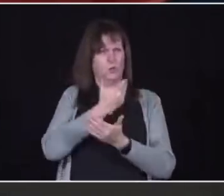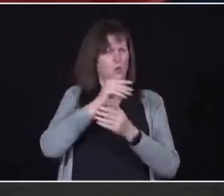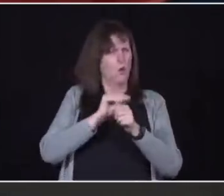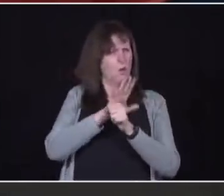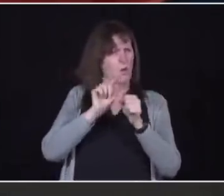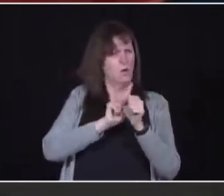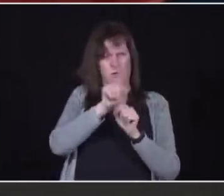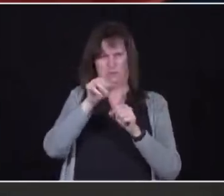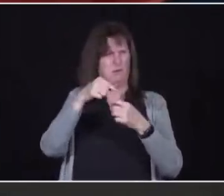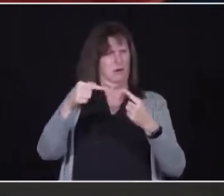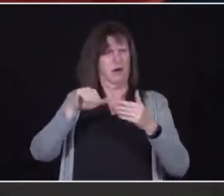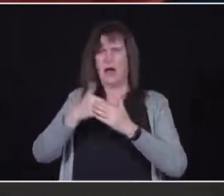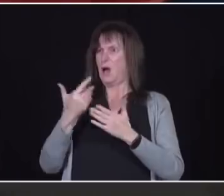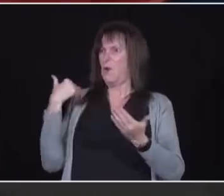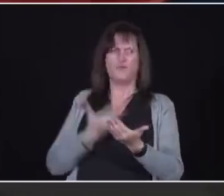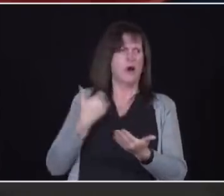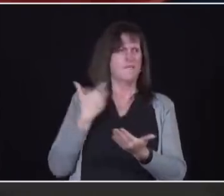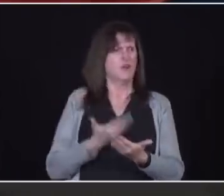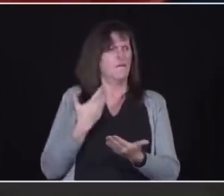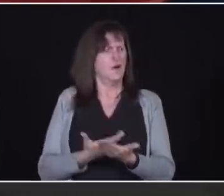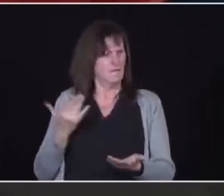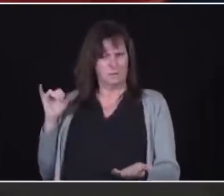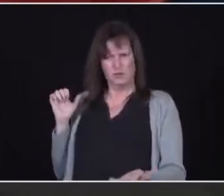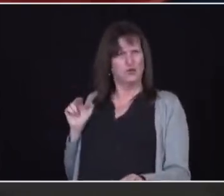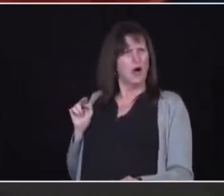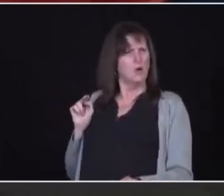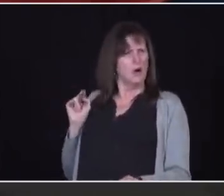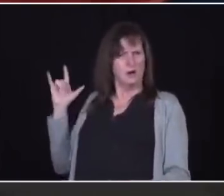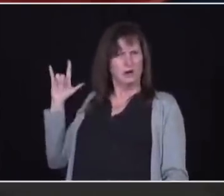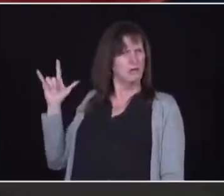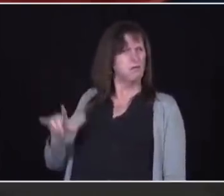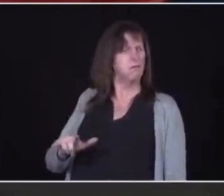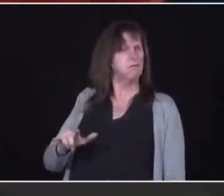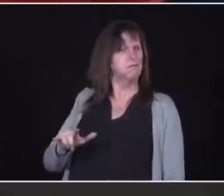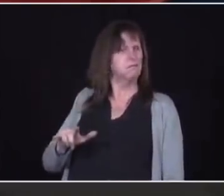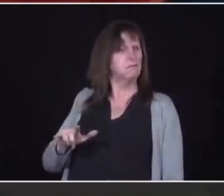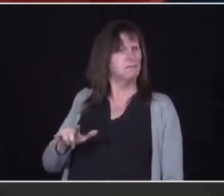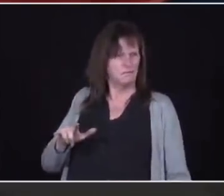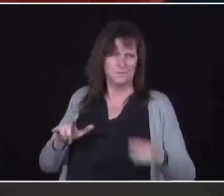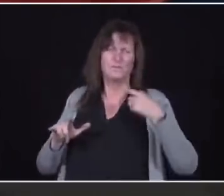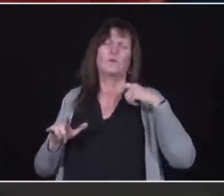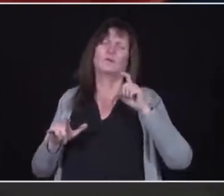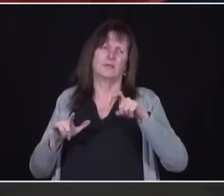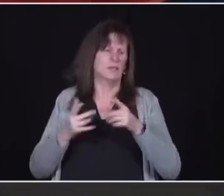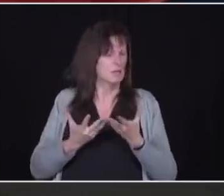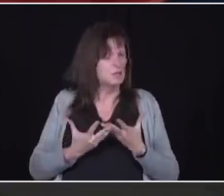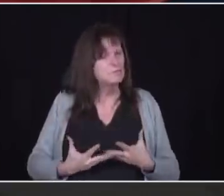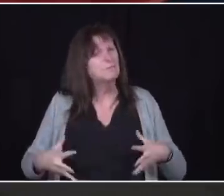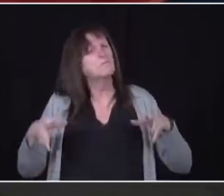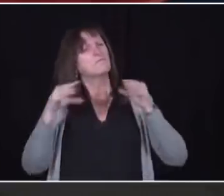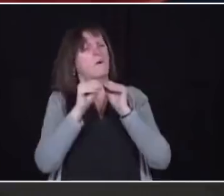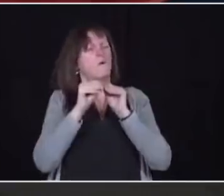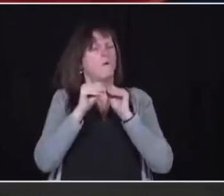at the start of this year. We need to do more to stop other, even deadlier, variants from getting